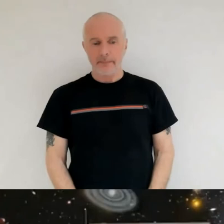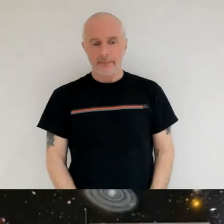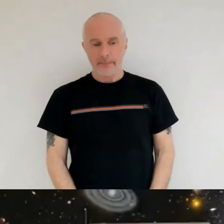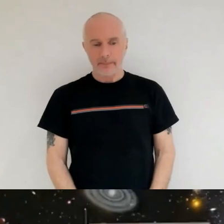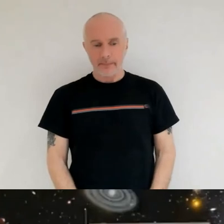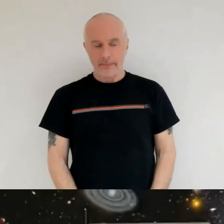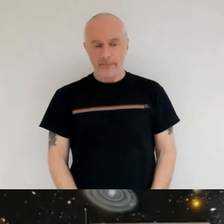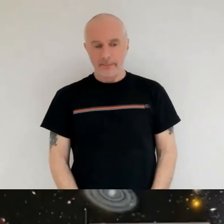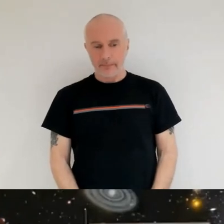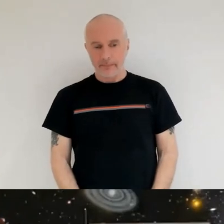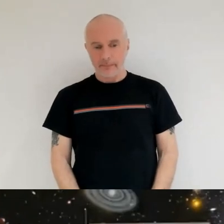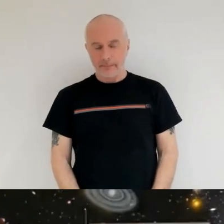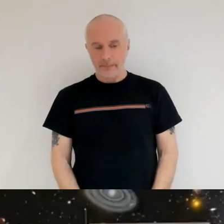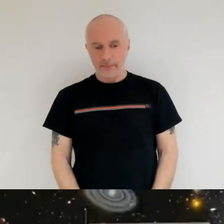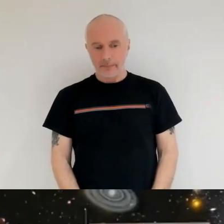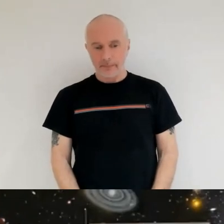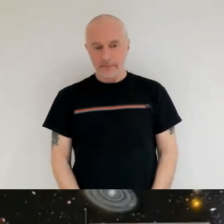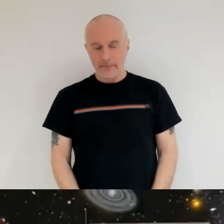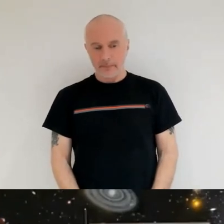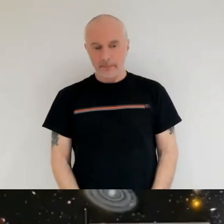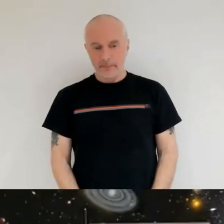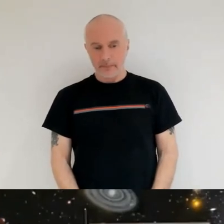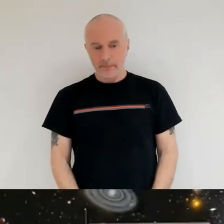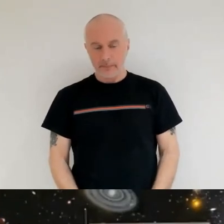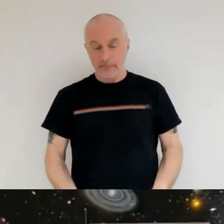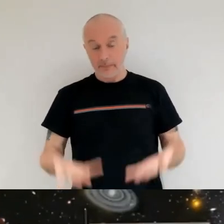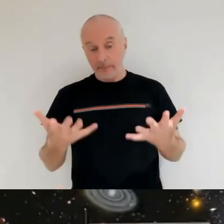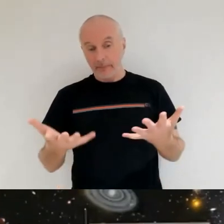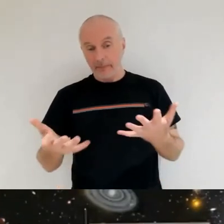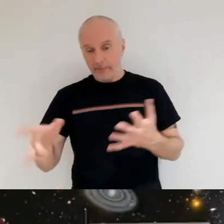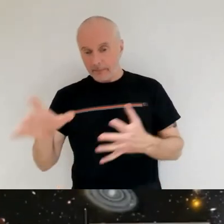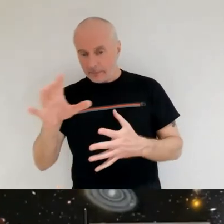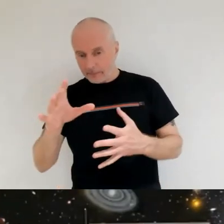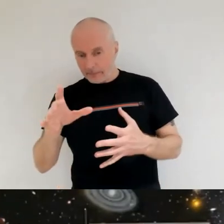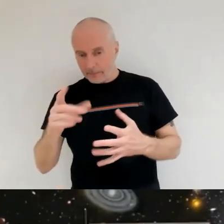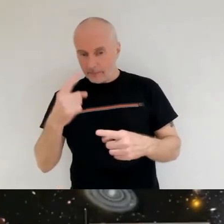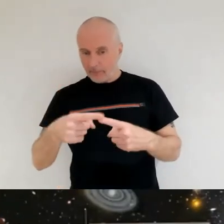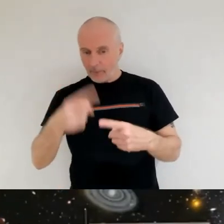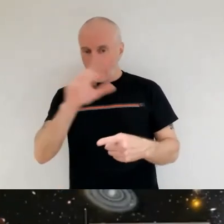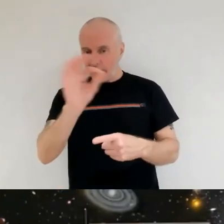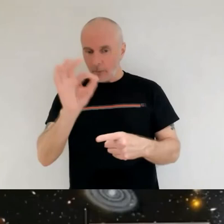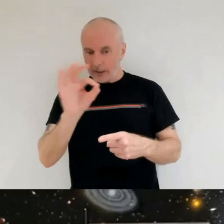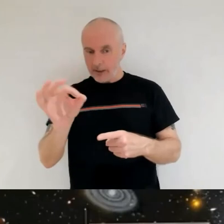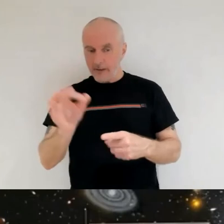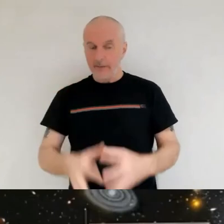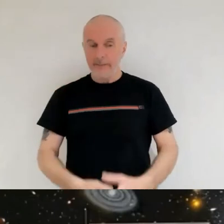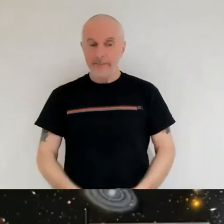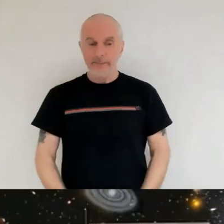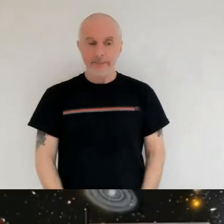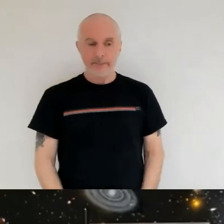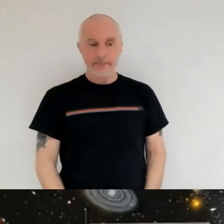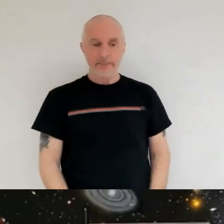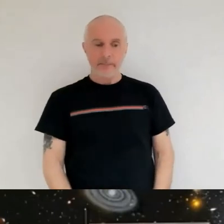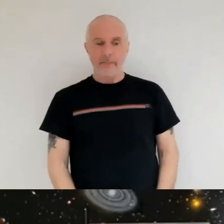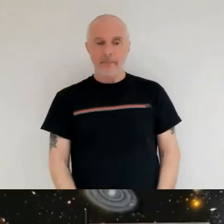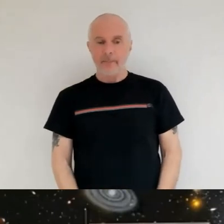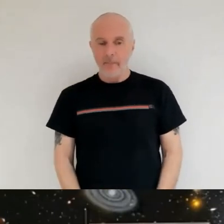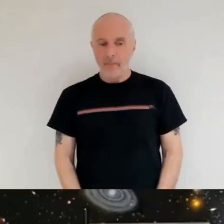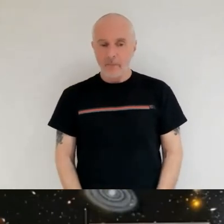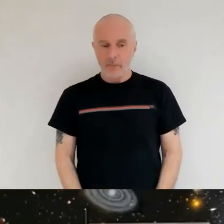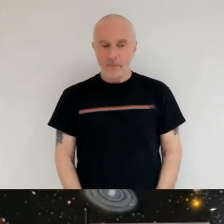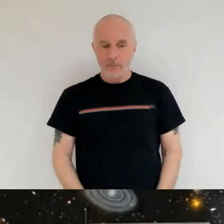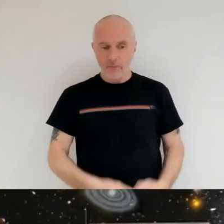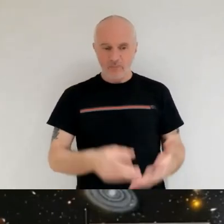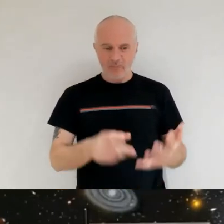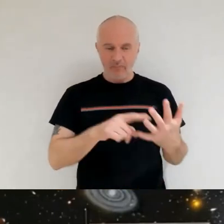brilliant and this is one for those uh scientists sat at home very quick question that um um bear with me let's just have a quick look who